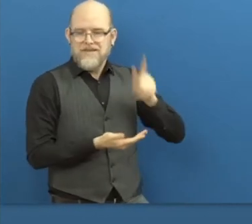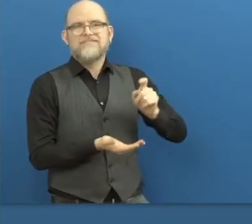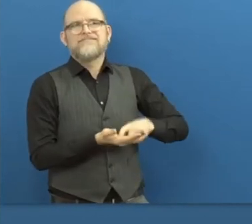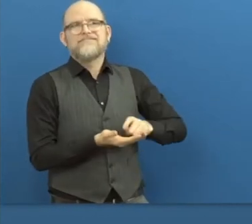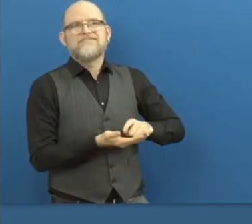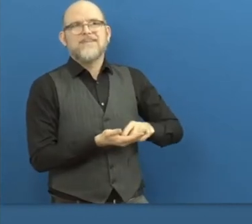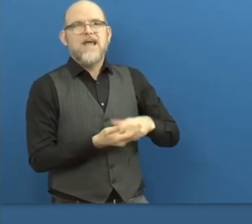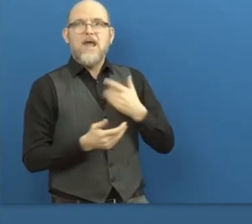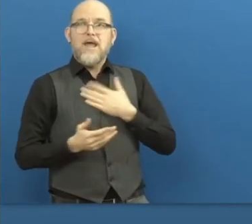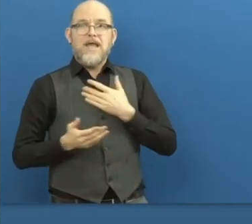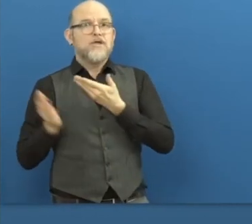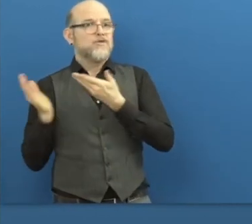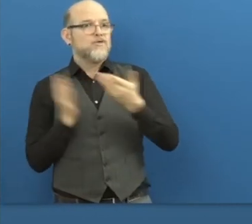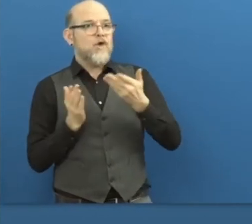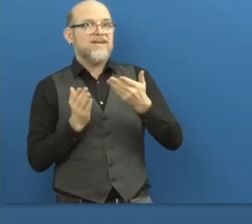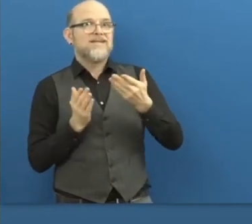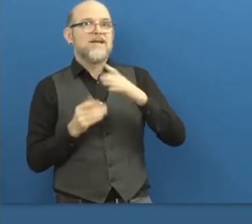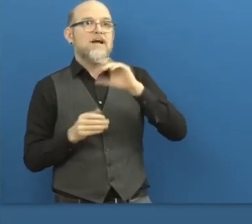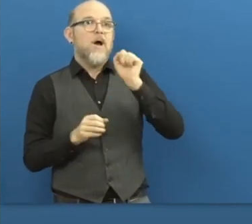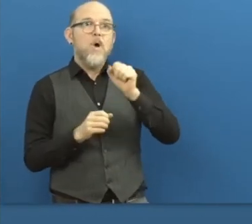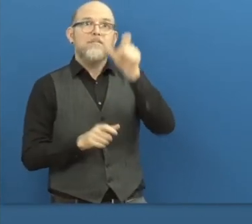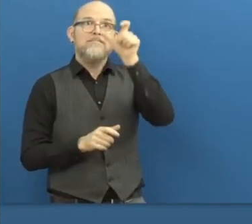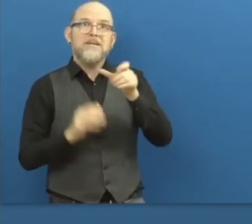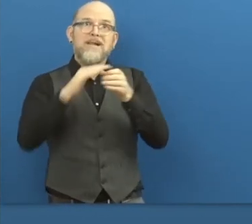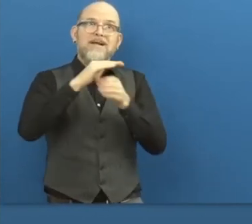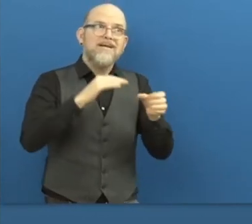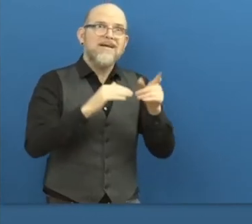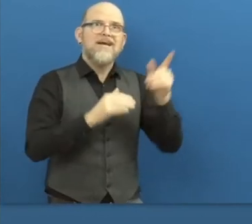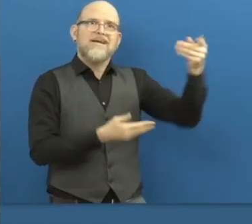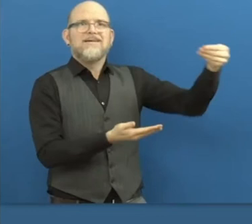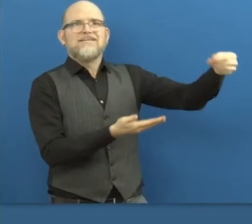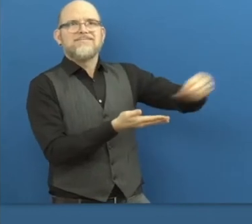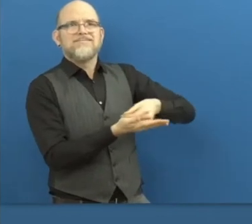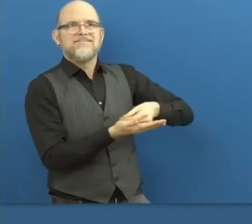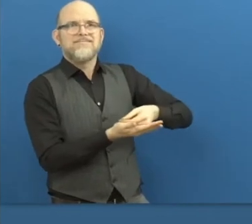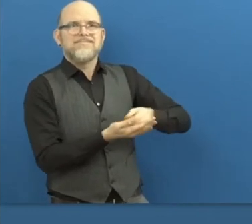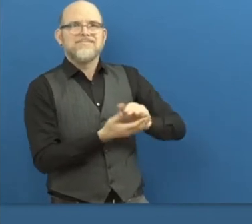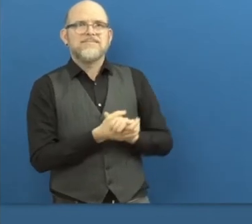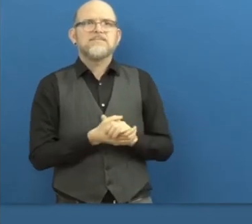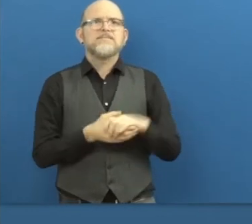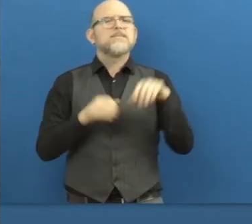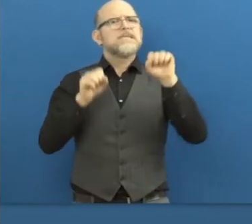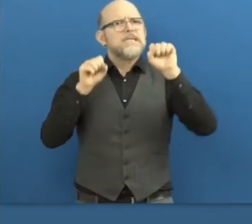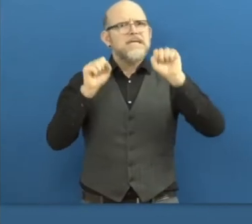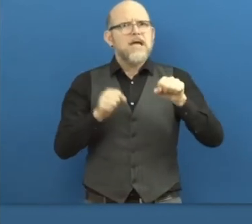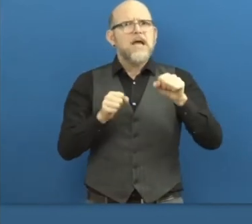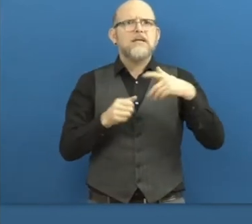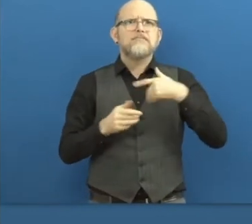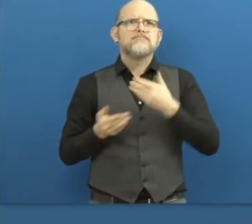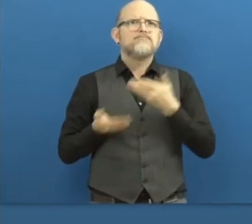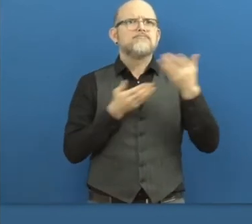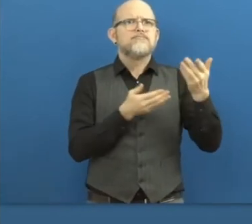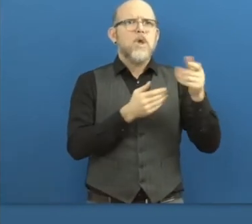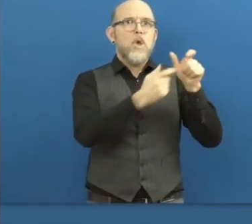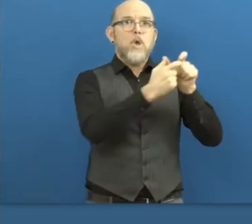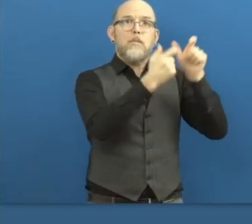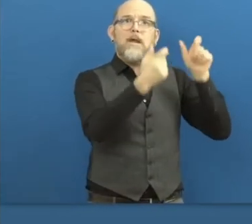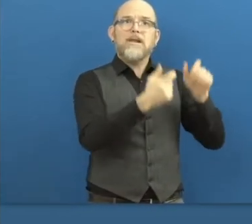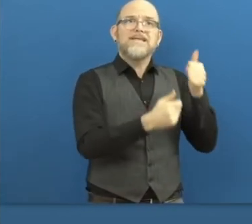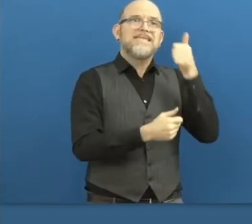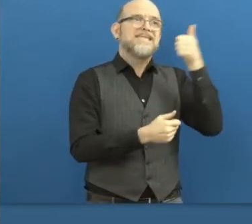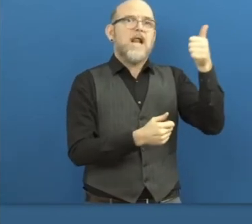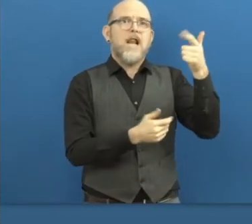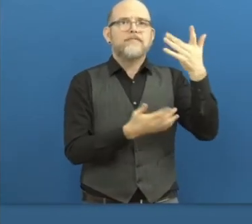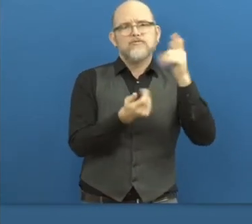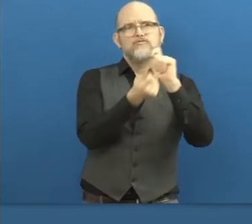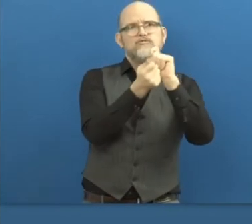the same time, it's also an important issue to offer employer branding options so that the companies find